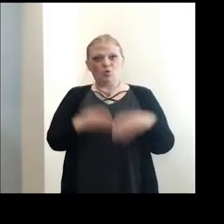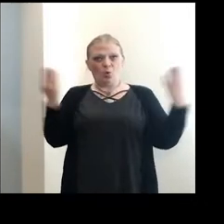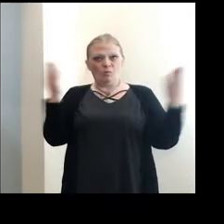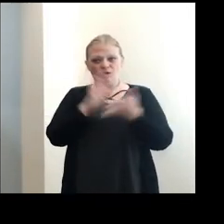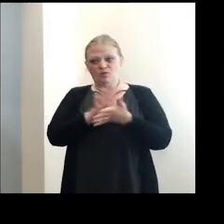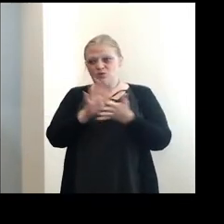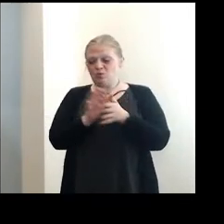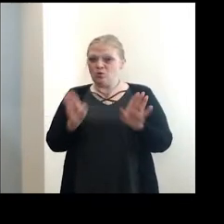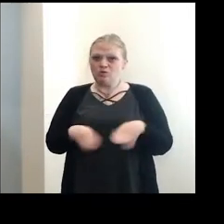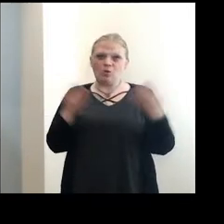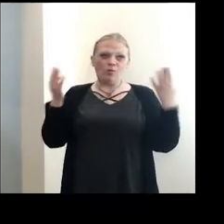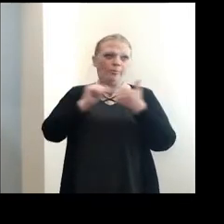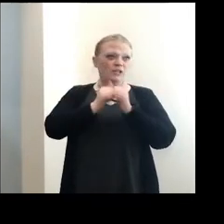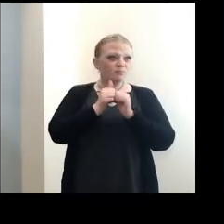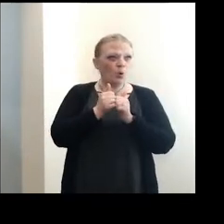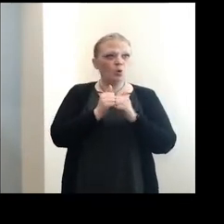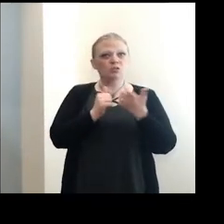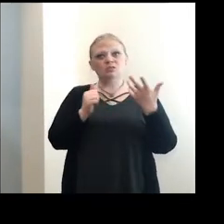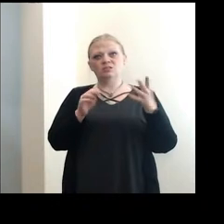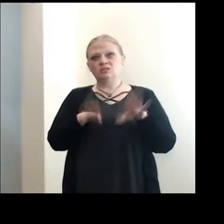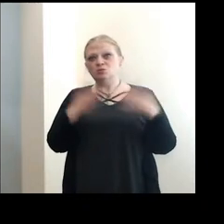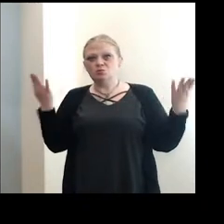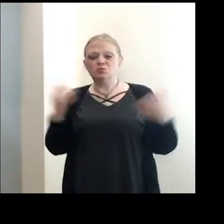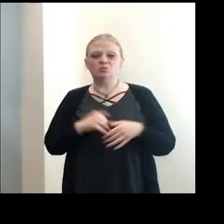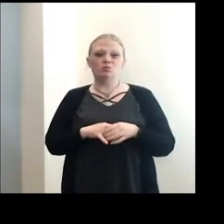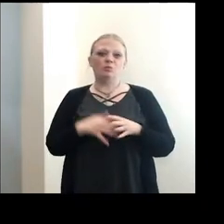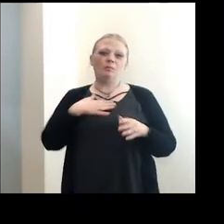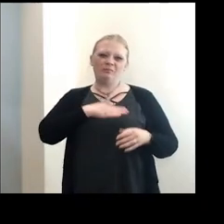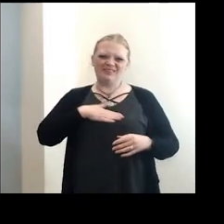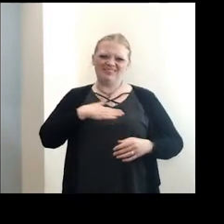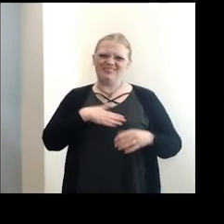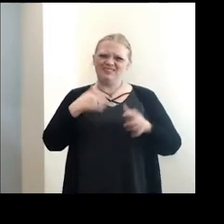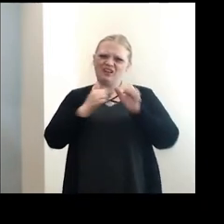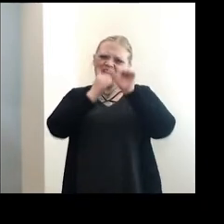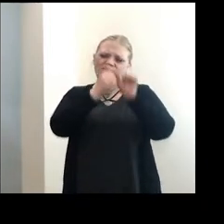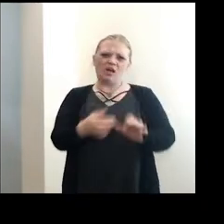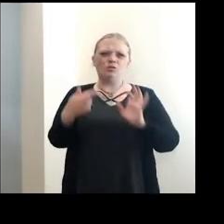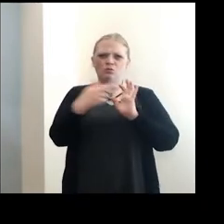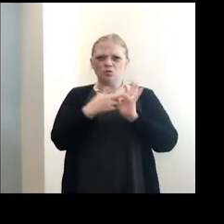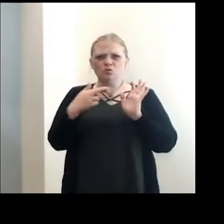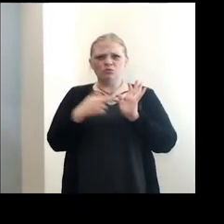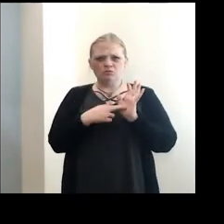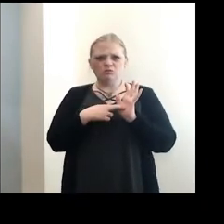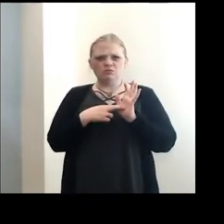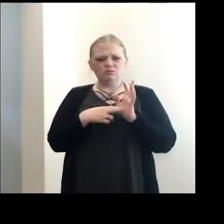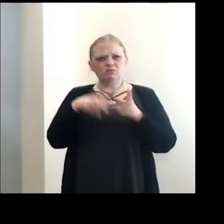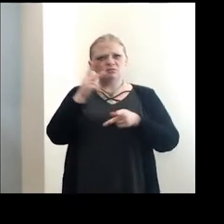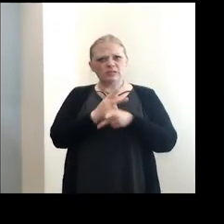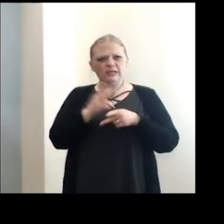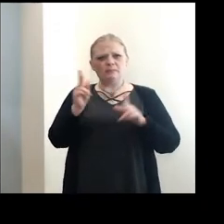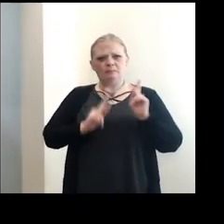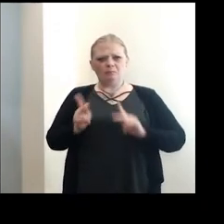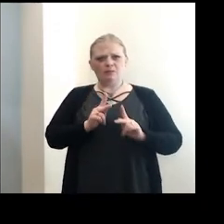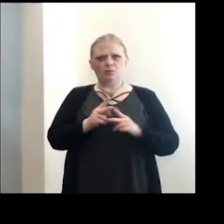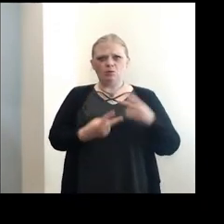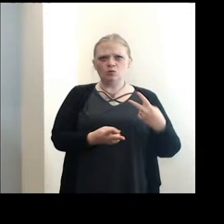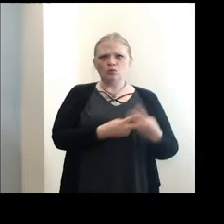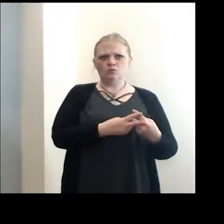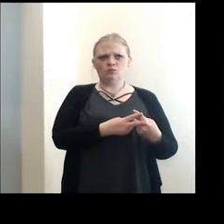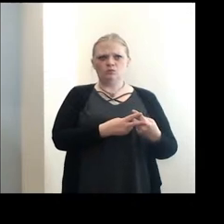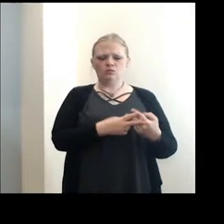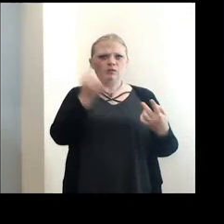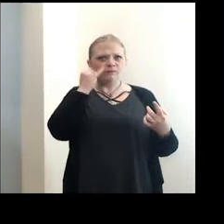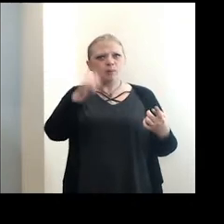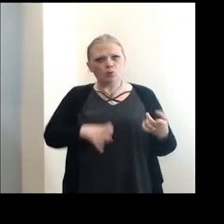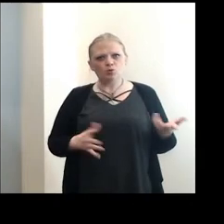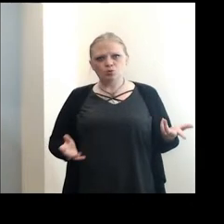schools to open up, sports to open up. So please let's all adhere by the rules and keep people in quarantine and who should